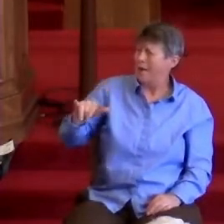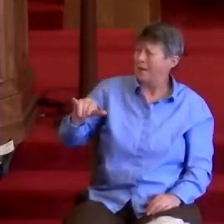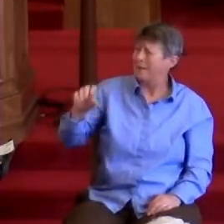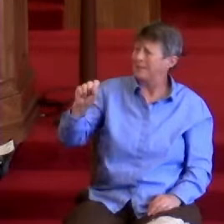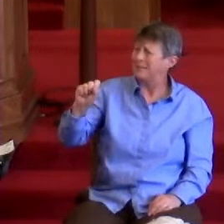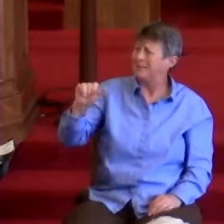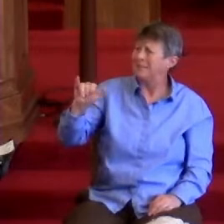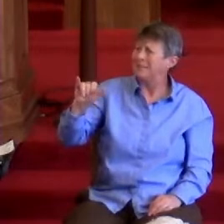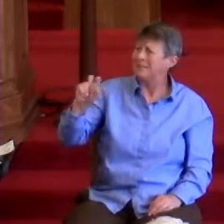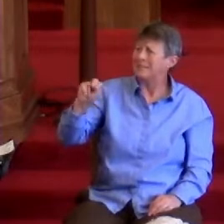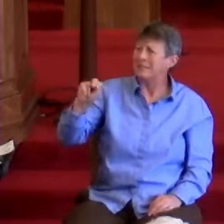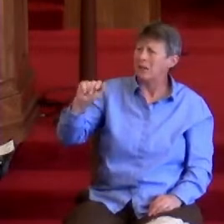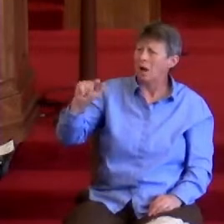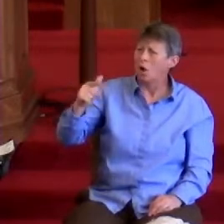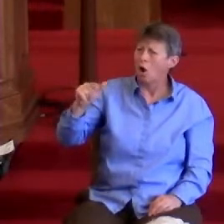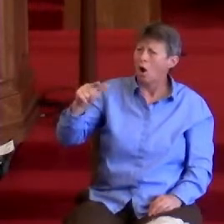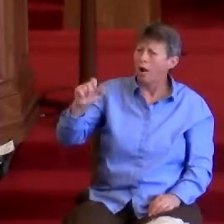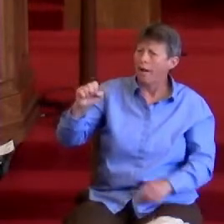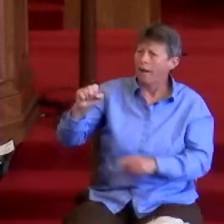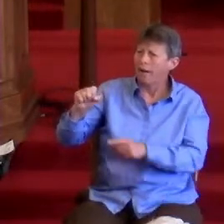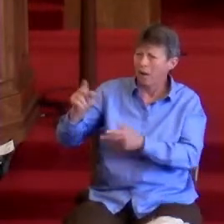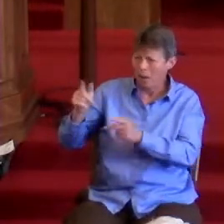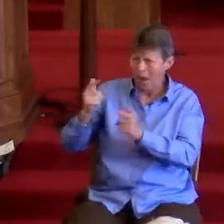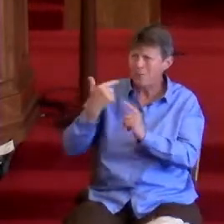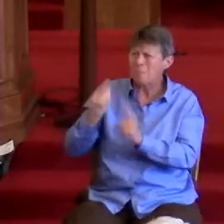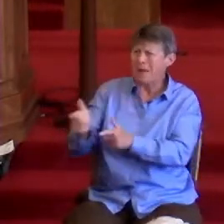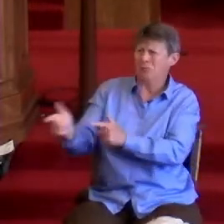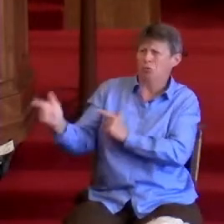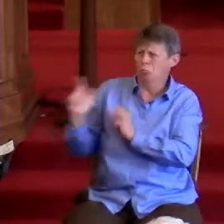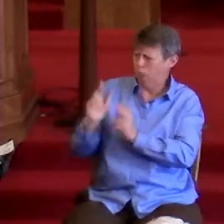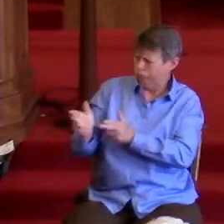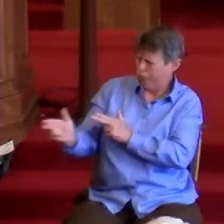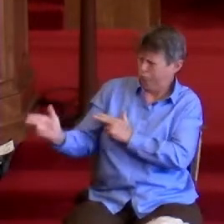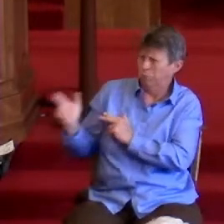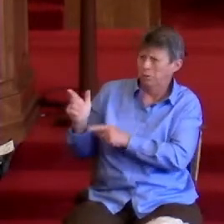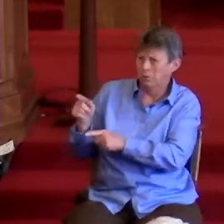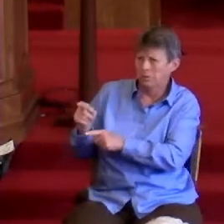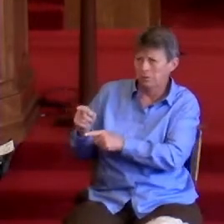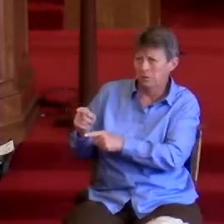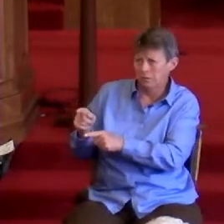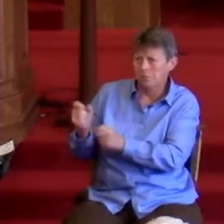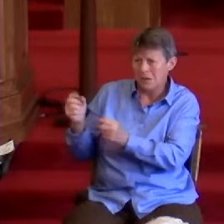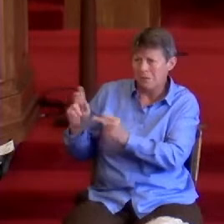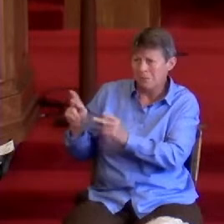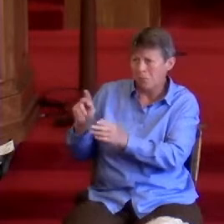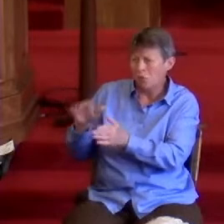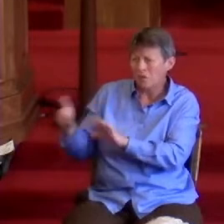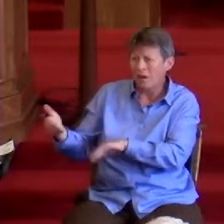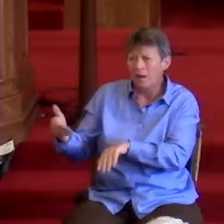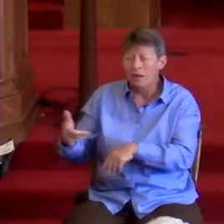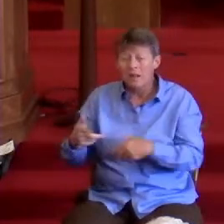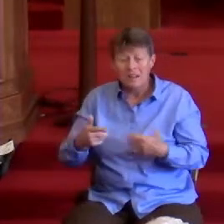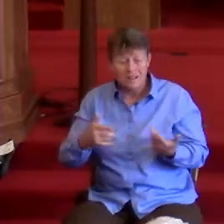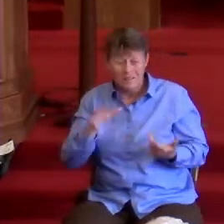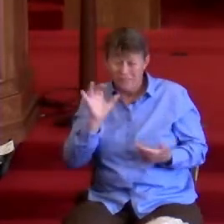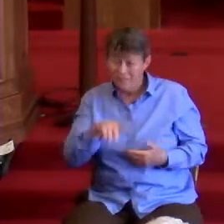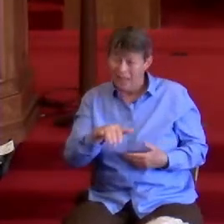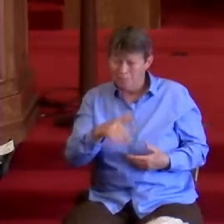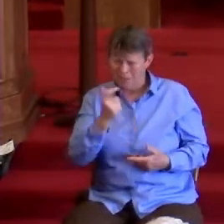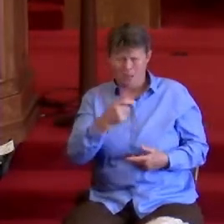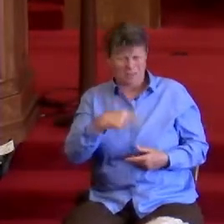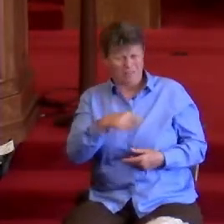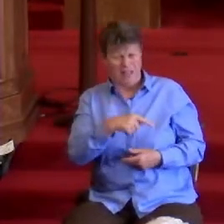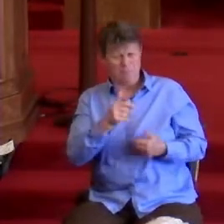Because they might replace us, it tolerates children separated from their parents as